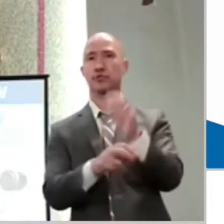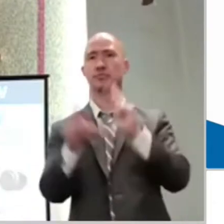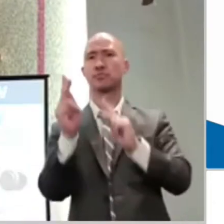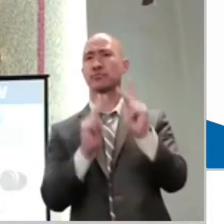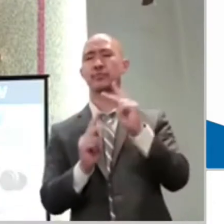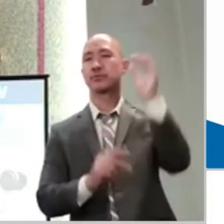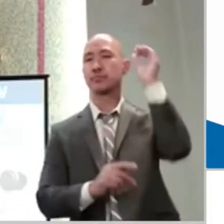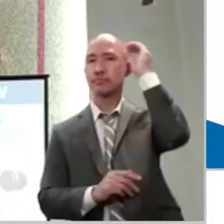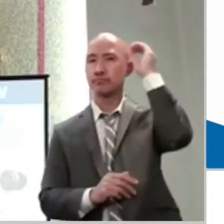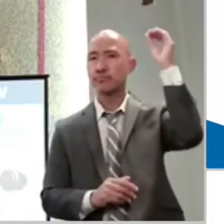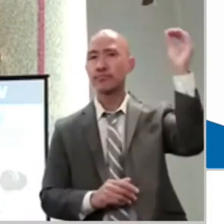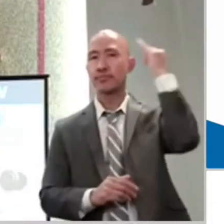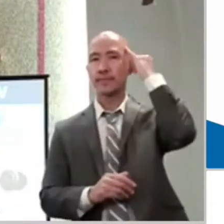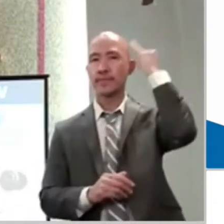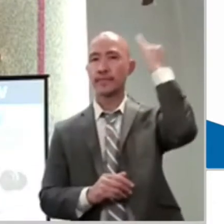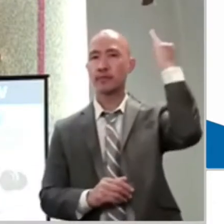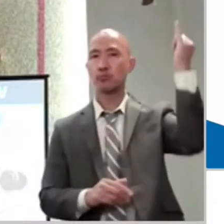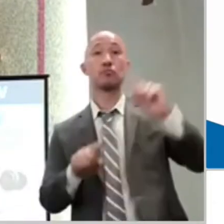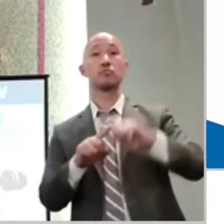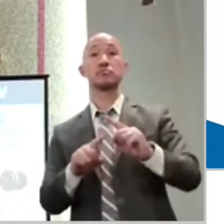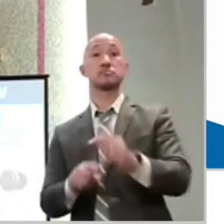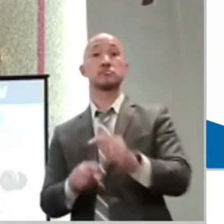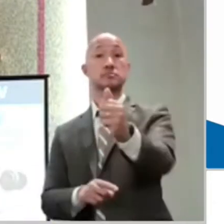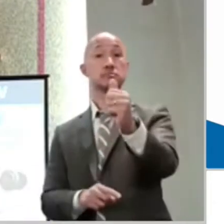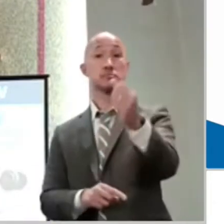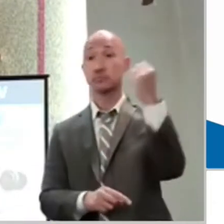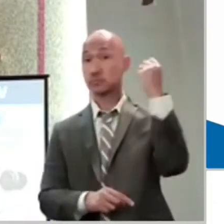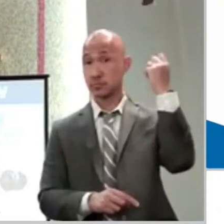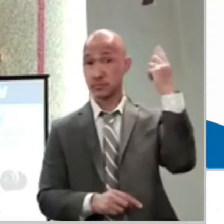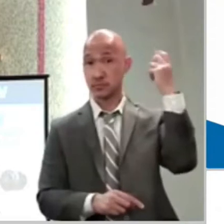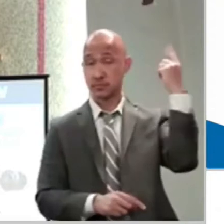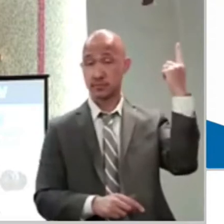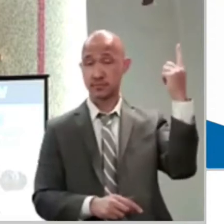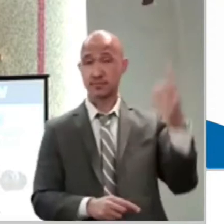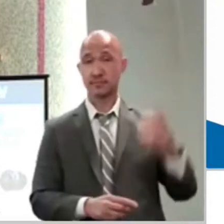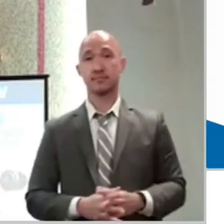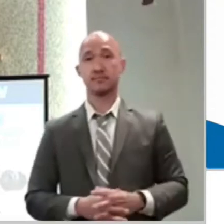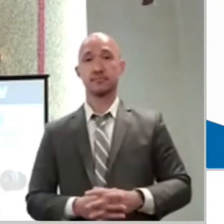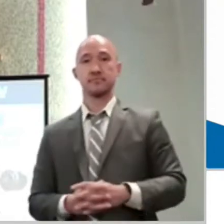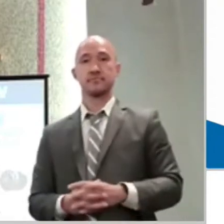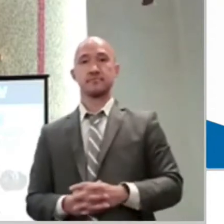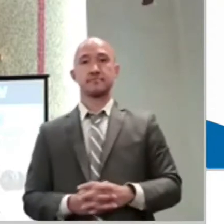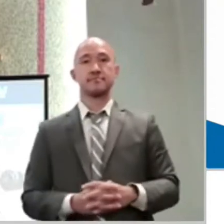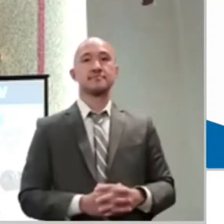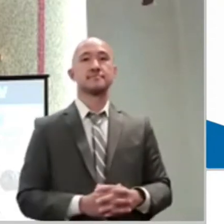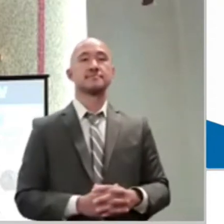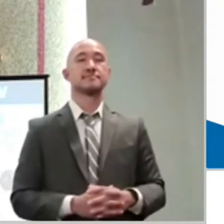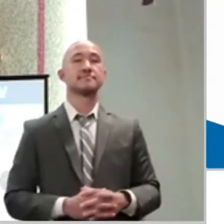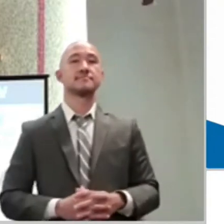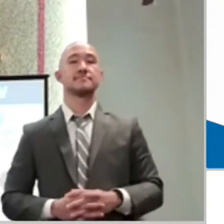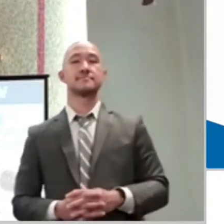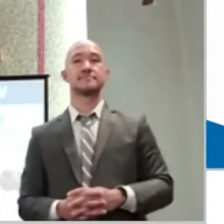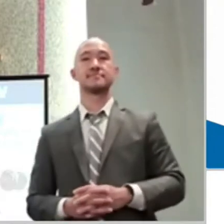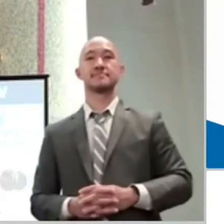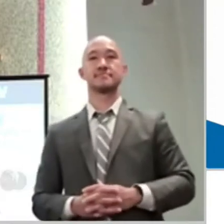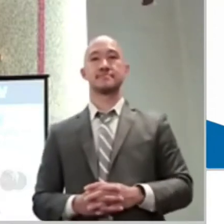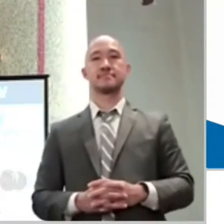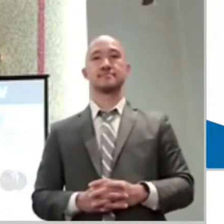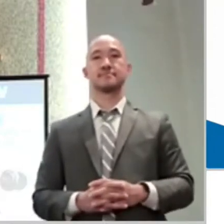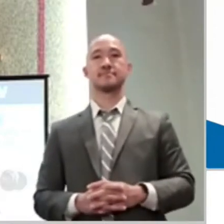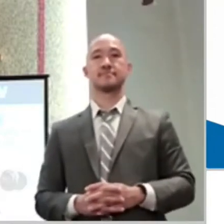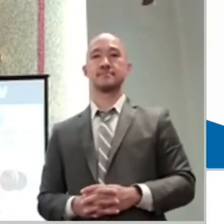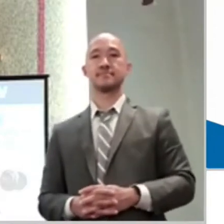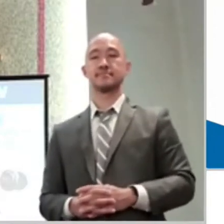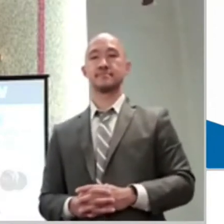He wants you to lean on your own understanding and trust yourself. But can we really trust ourselves? We can